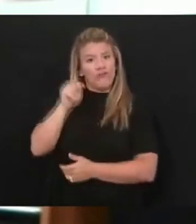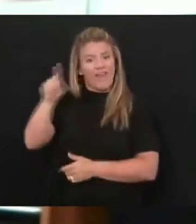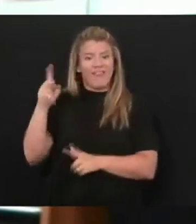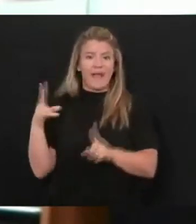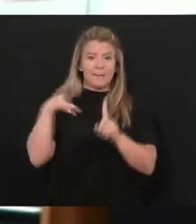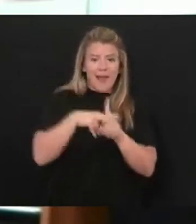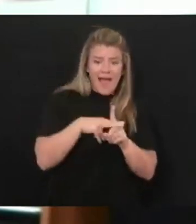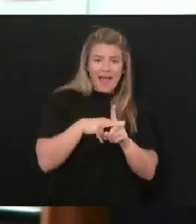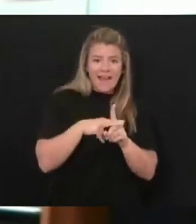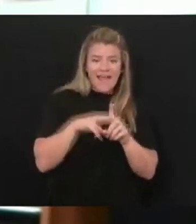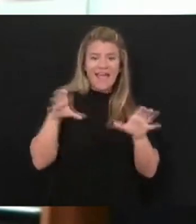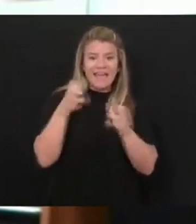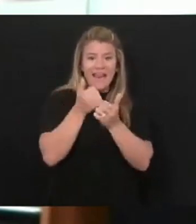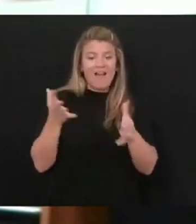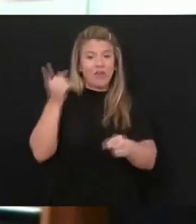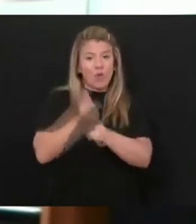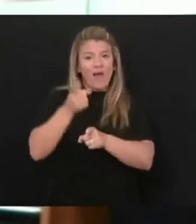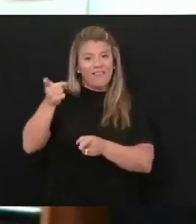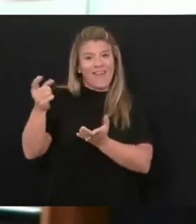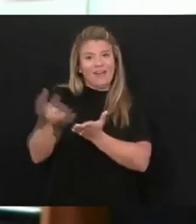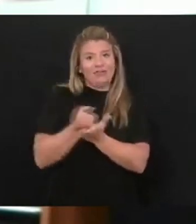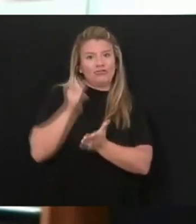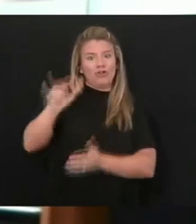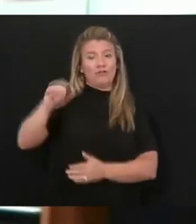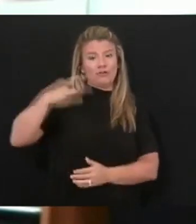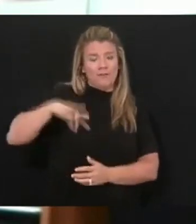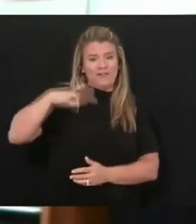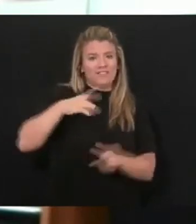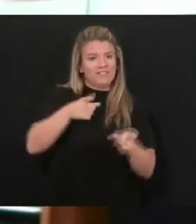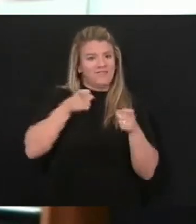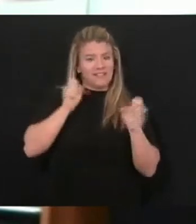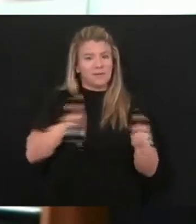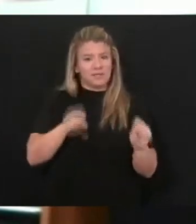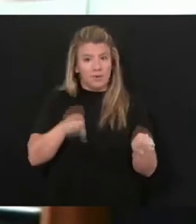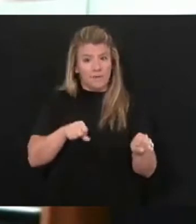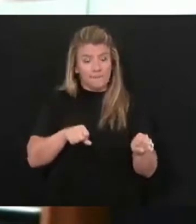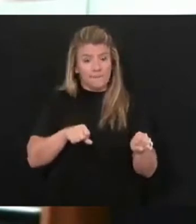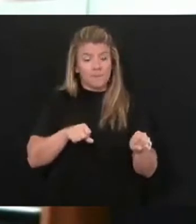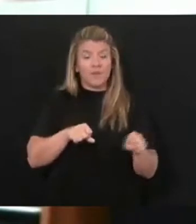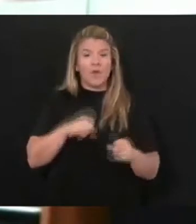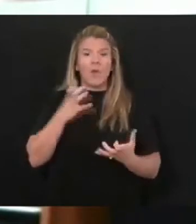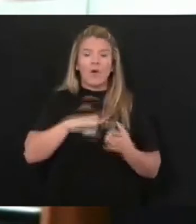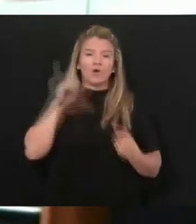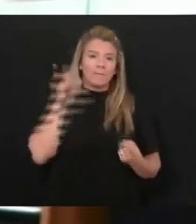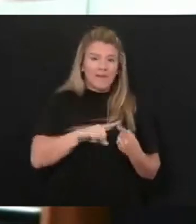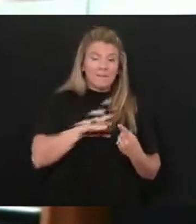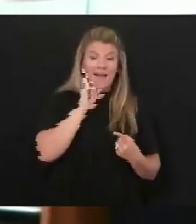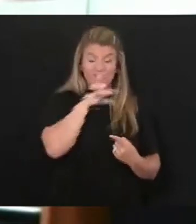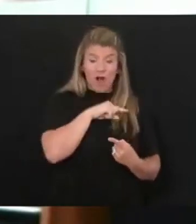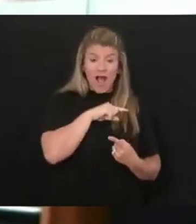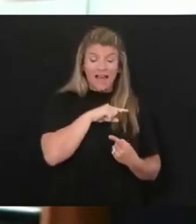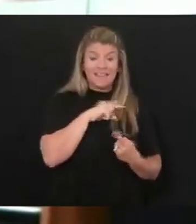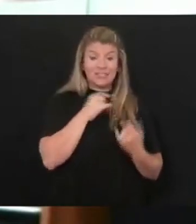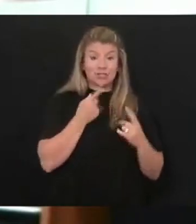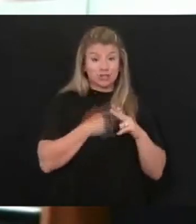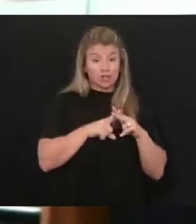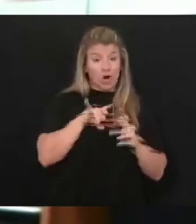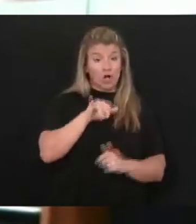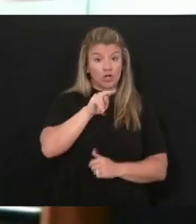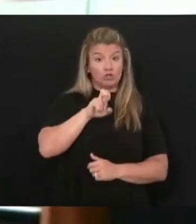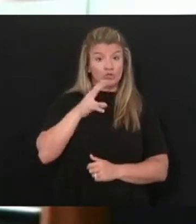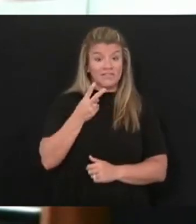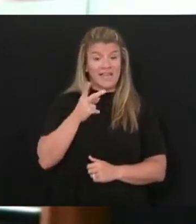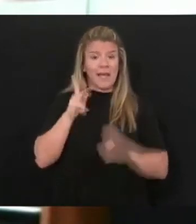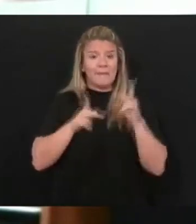benefits and deserve those benefits as quickly as possible. To minimize fraud as of June 2nd, eligible PUA